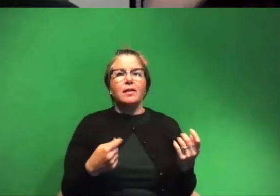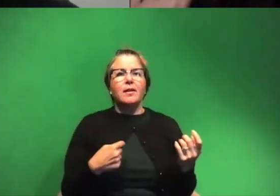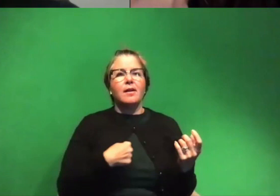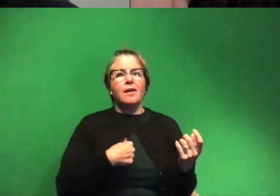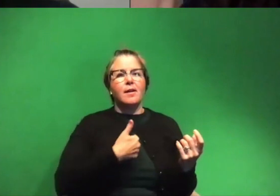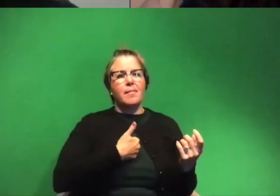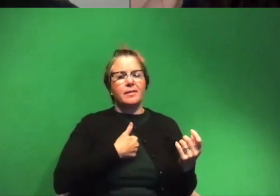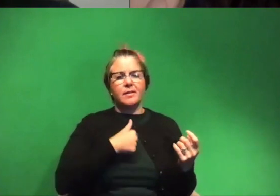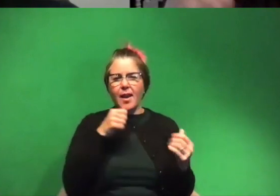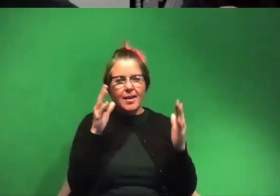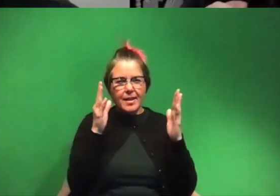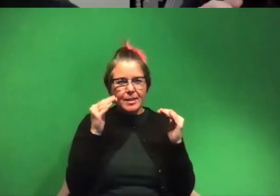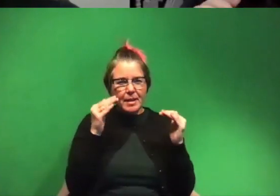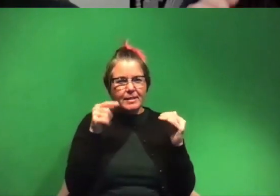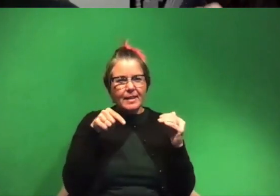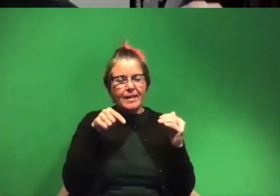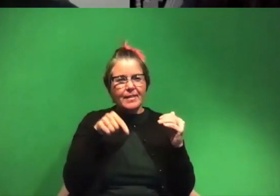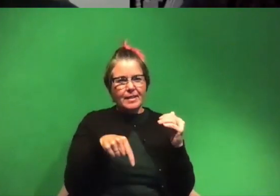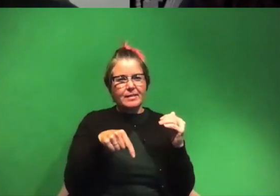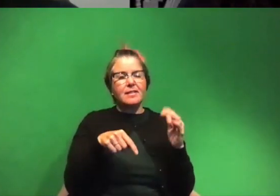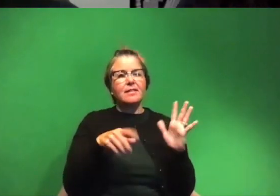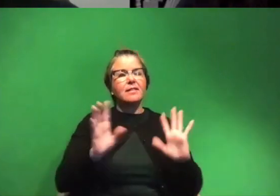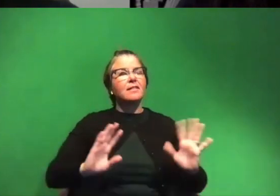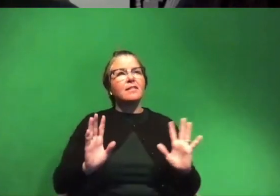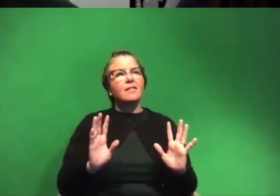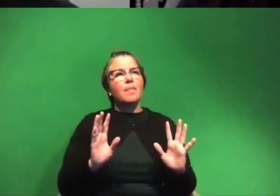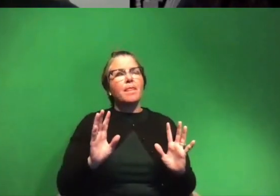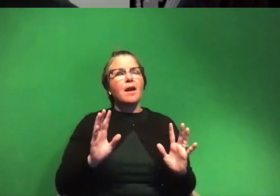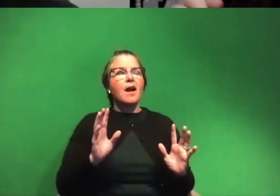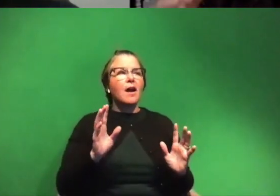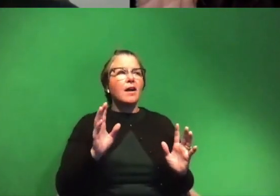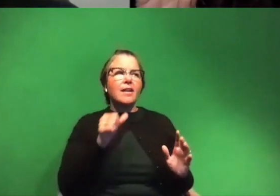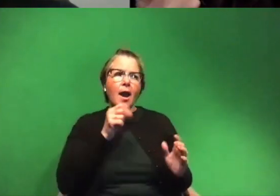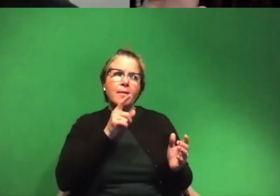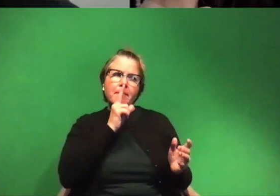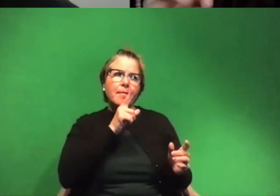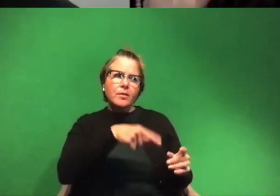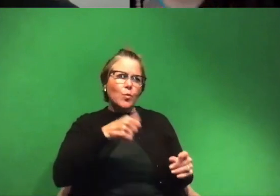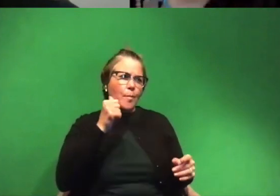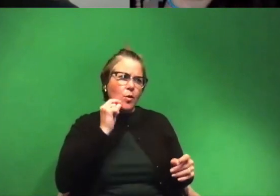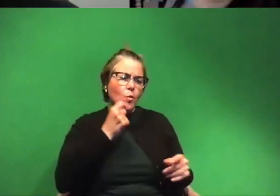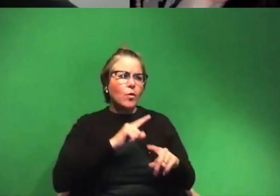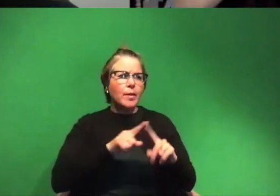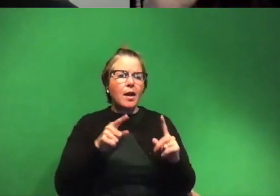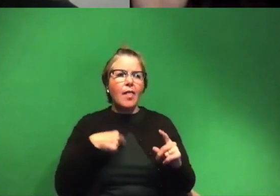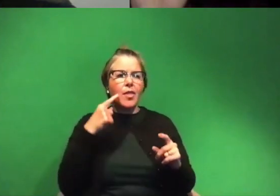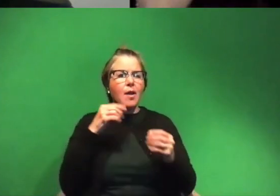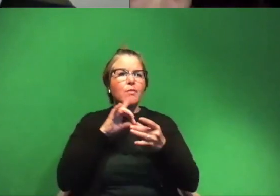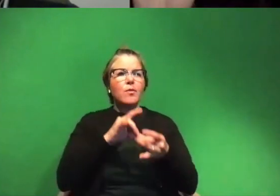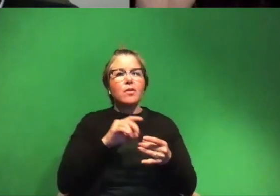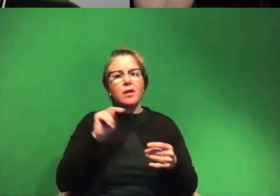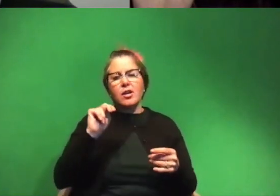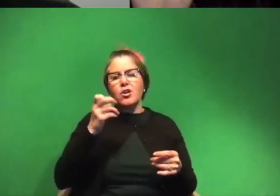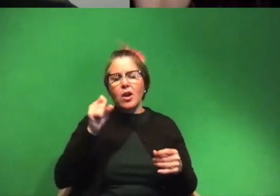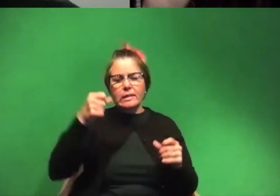um expecting this to be no i wasn't not expecting this to be cool but i was expecting to be talking more about like uh neurons and synapses